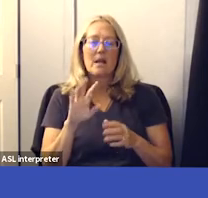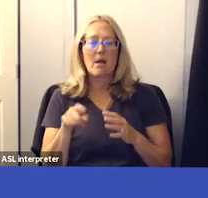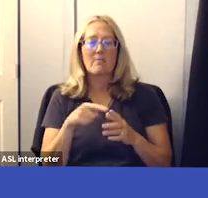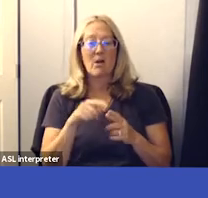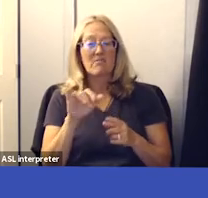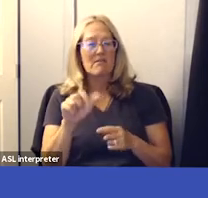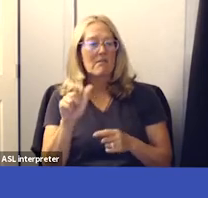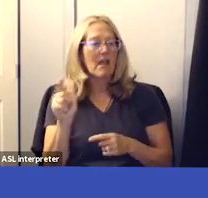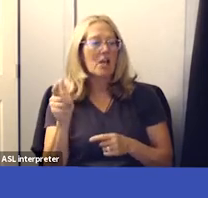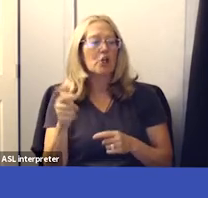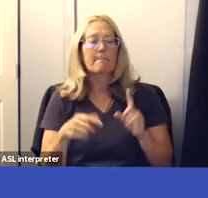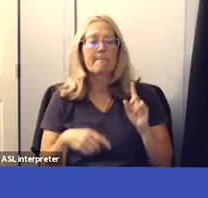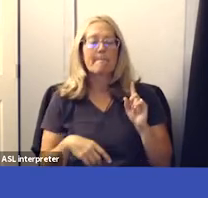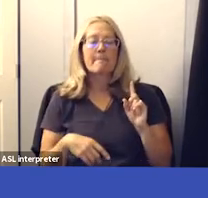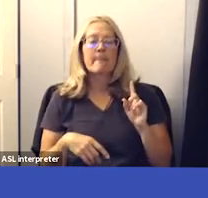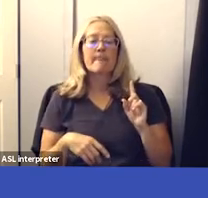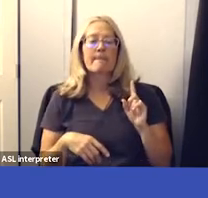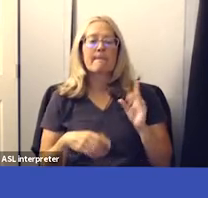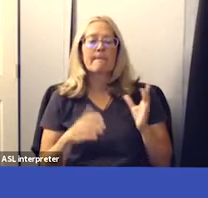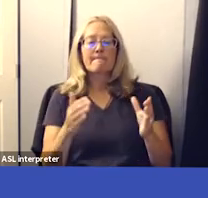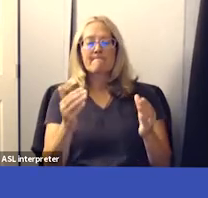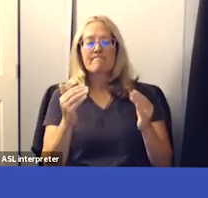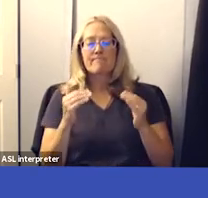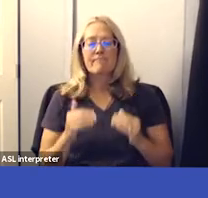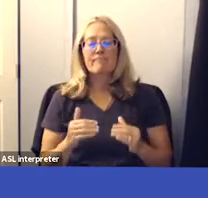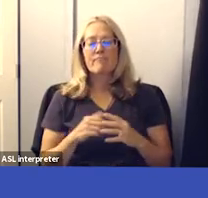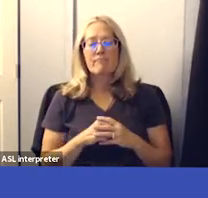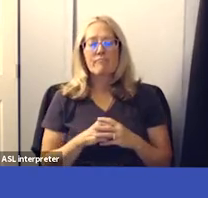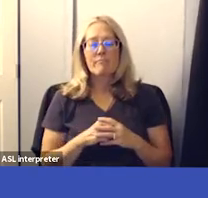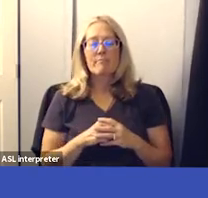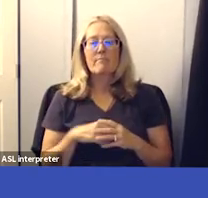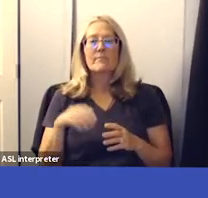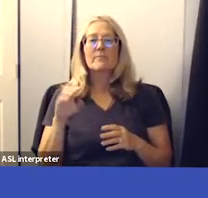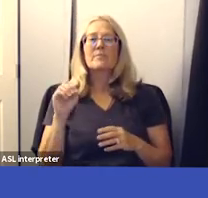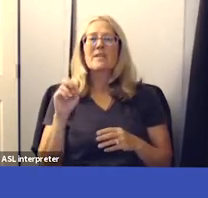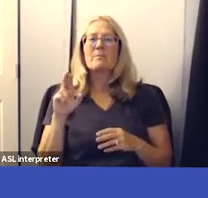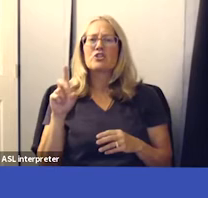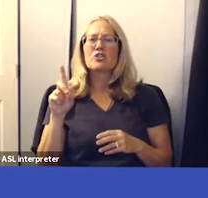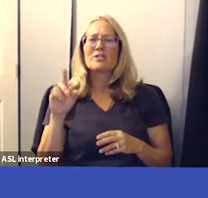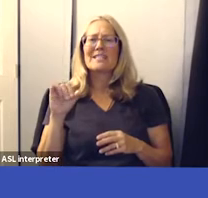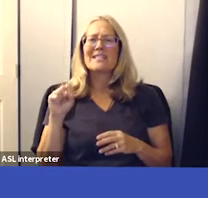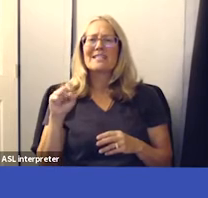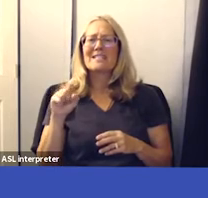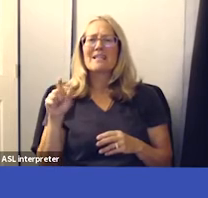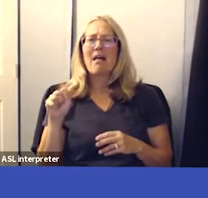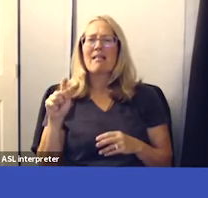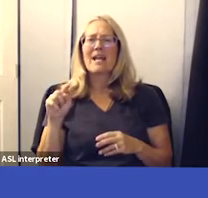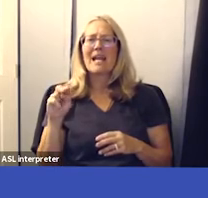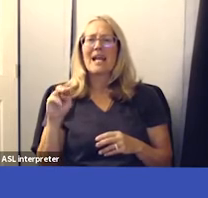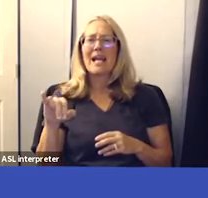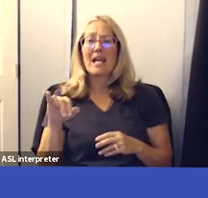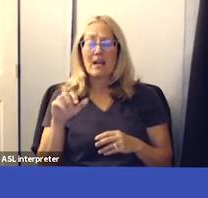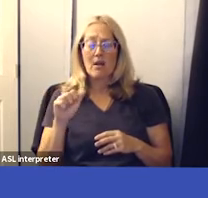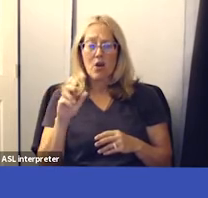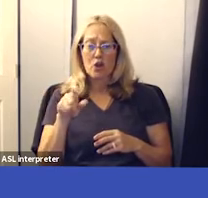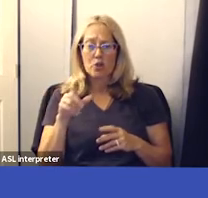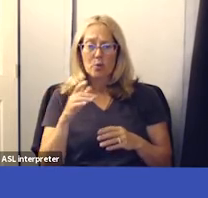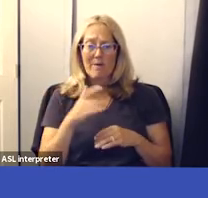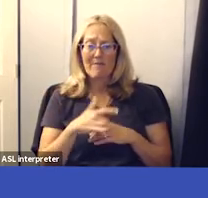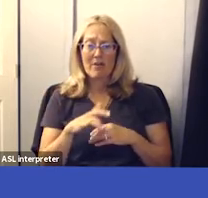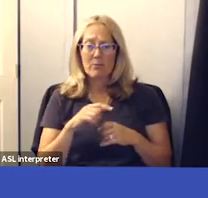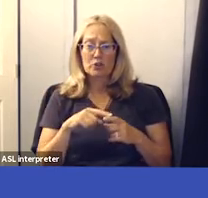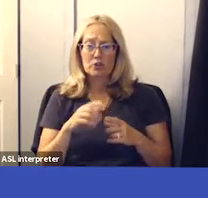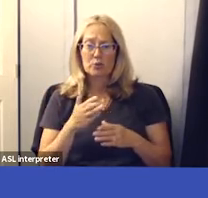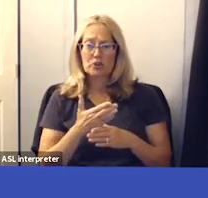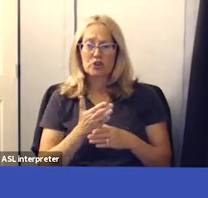and with that um mr vissellini are you available to share